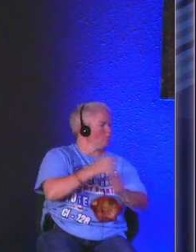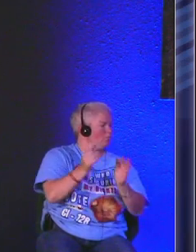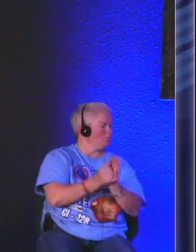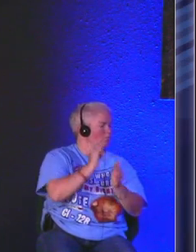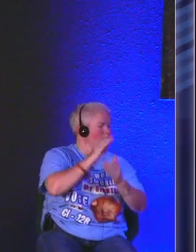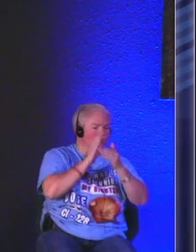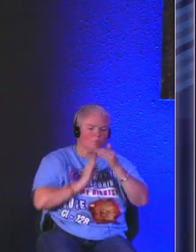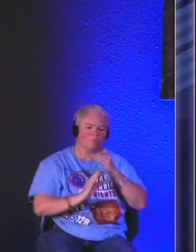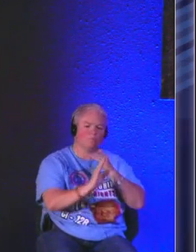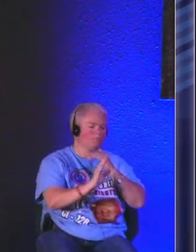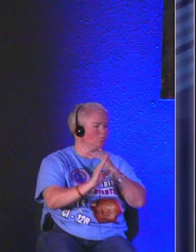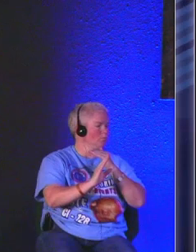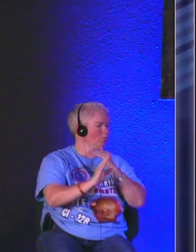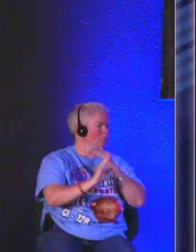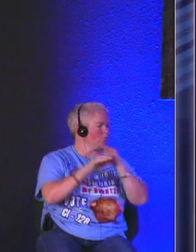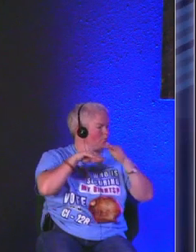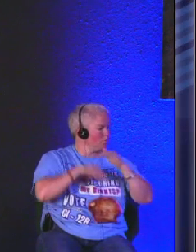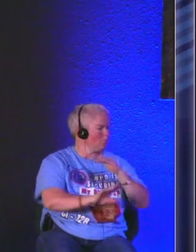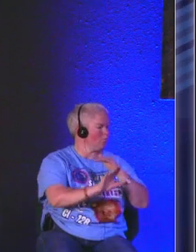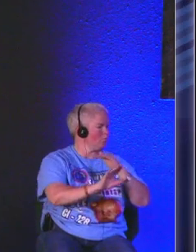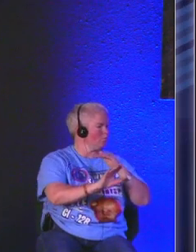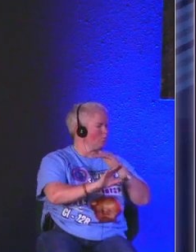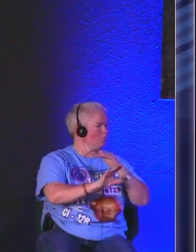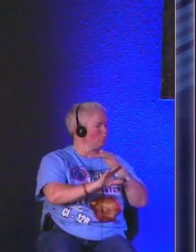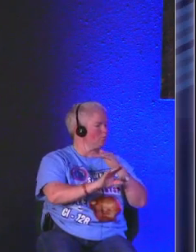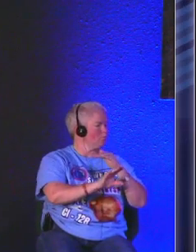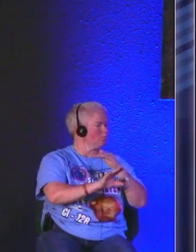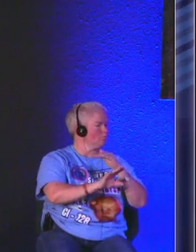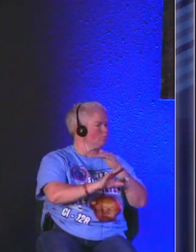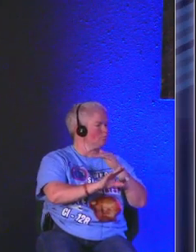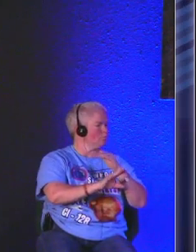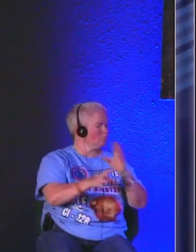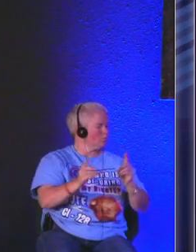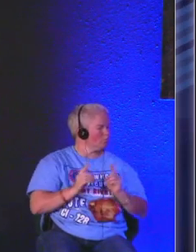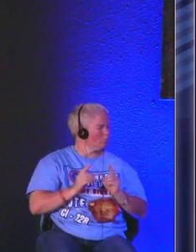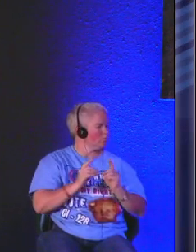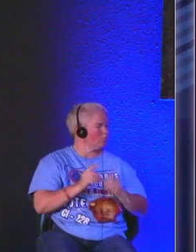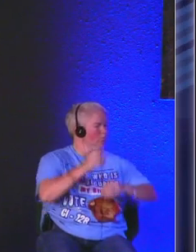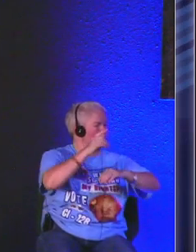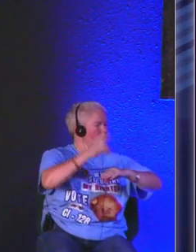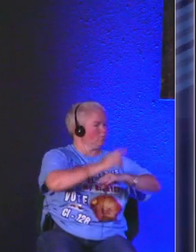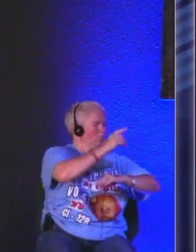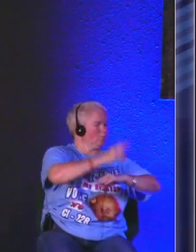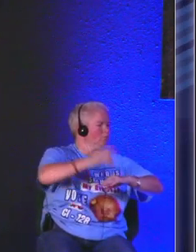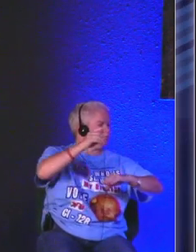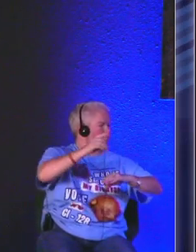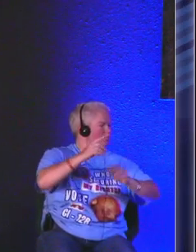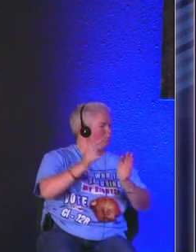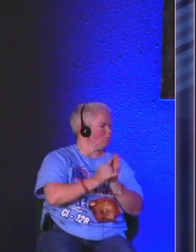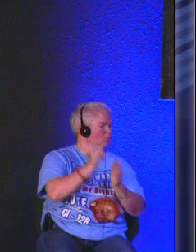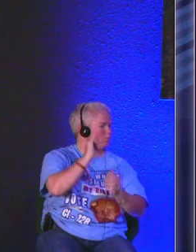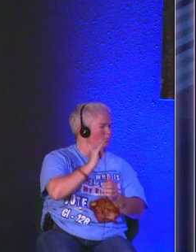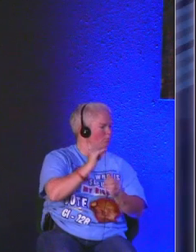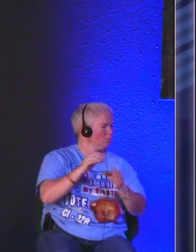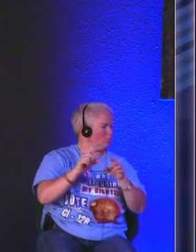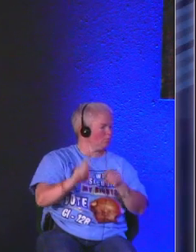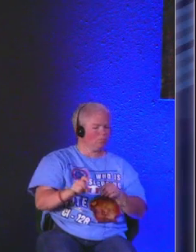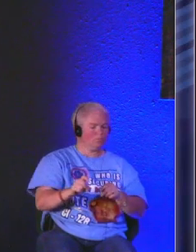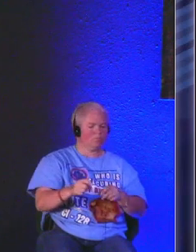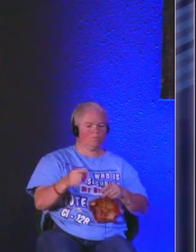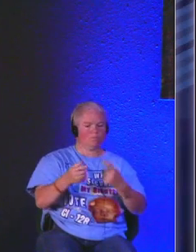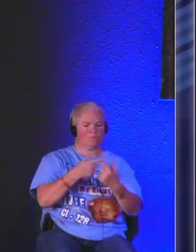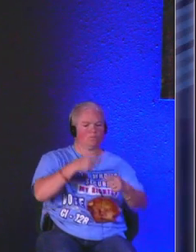that I submit myself under and this includes the discipline that I need